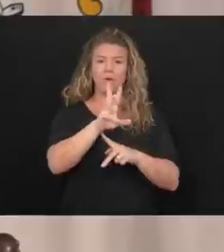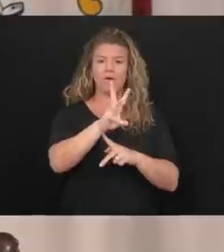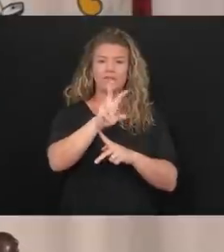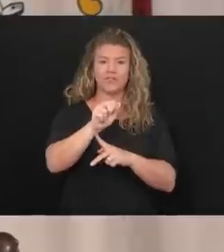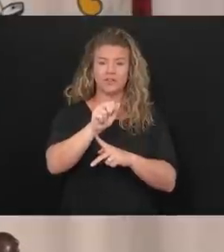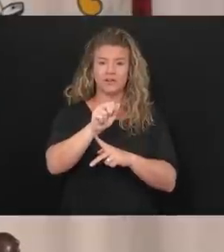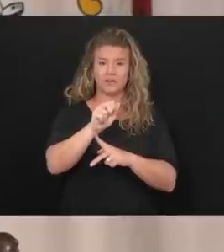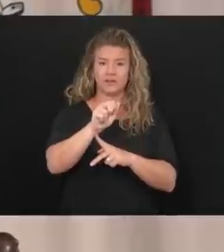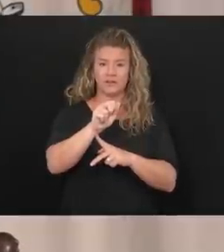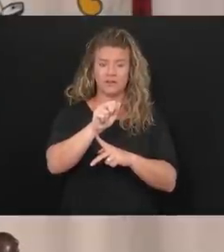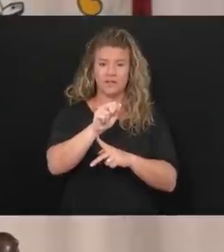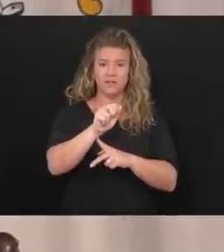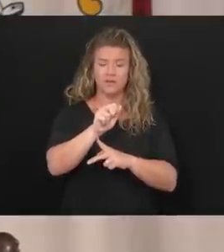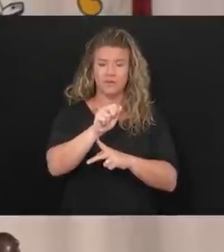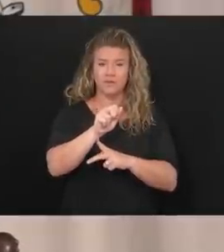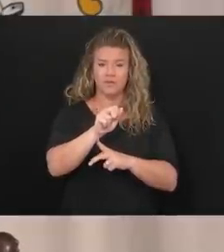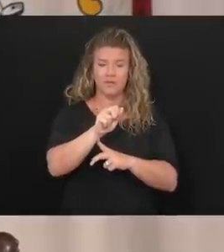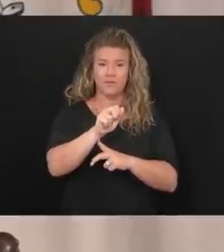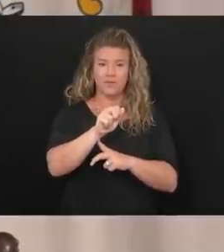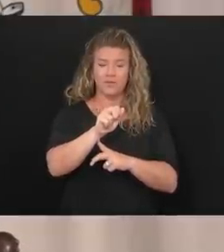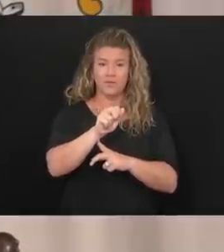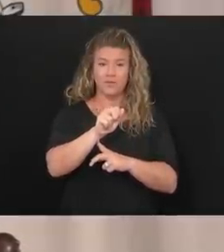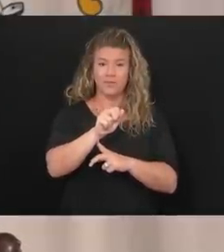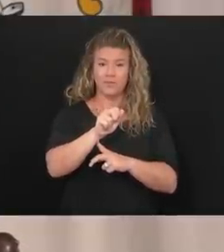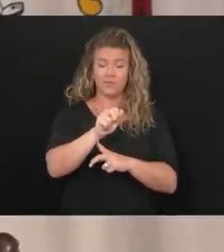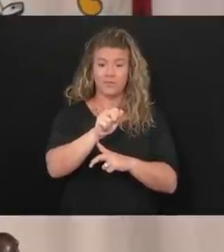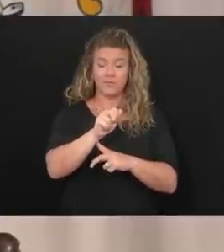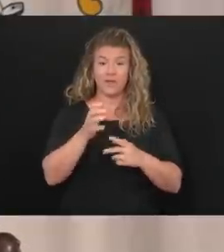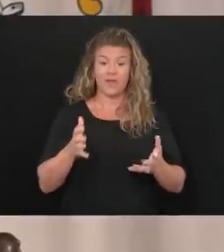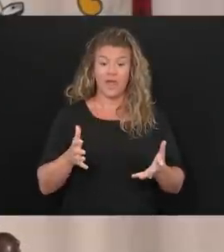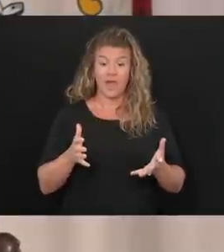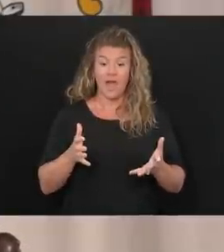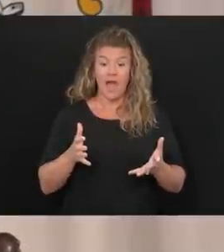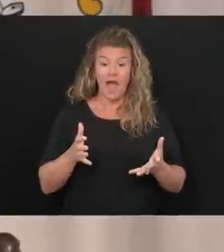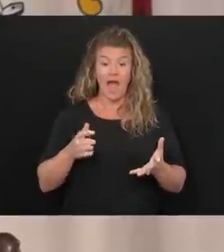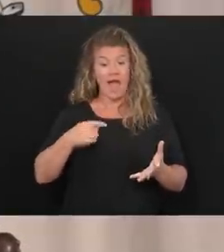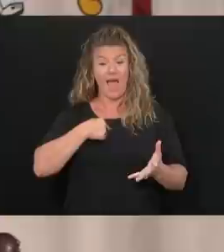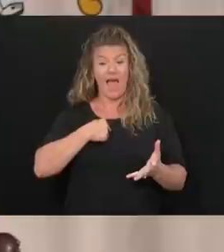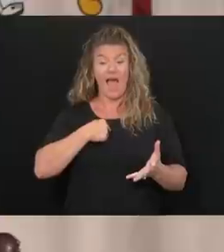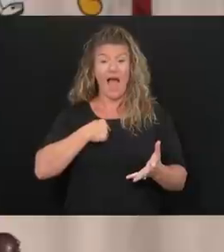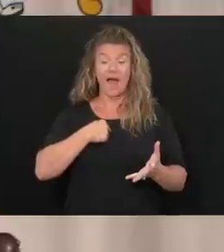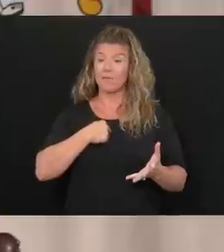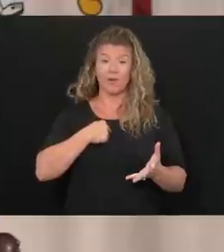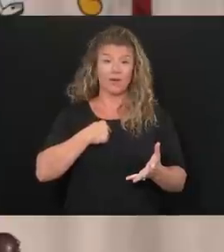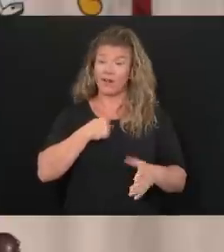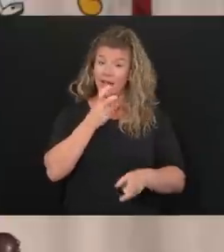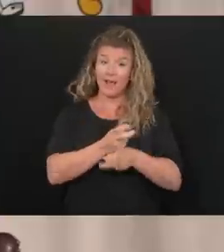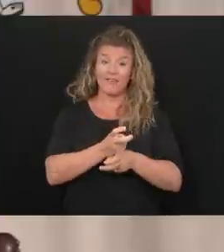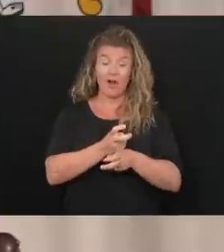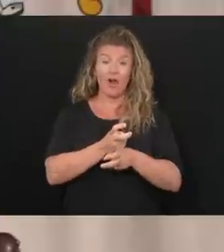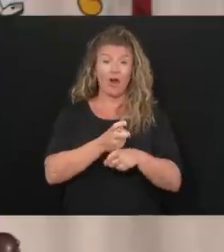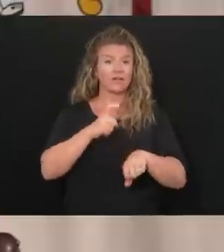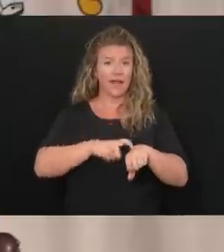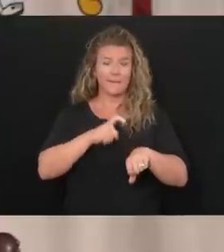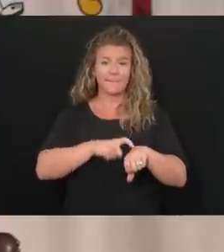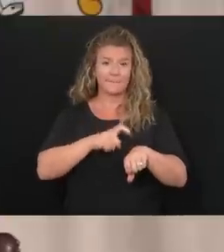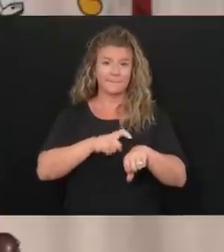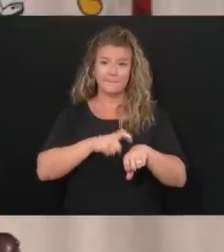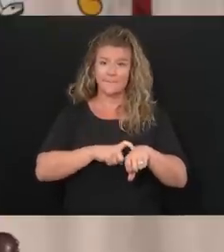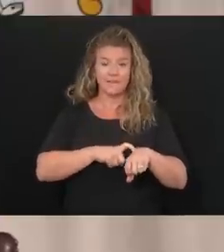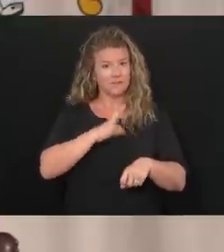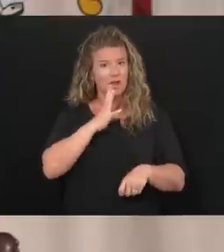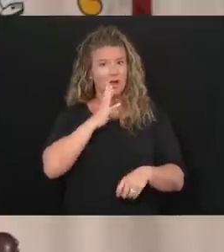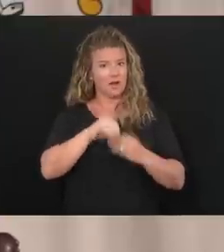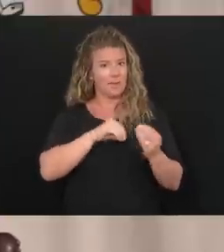you know, and I'm going have a hard time with this because I could get really choked up about this.